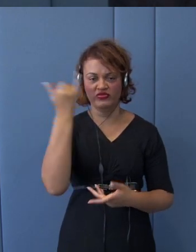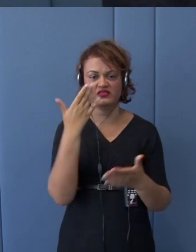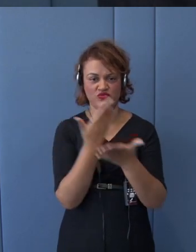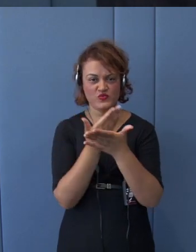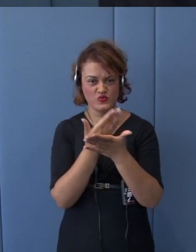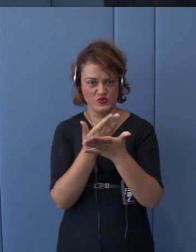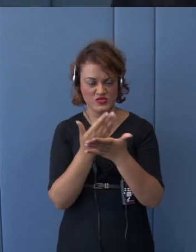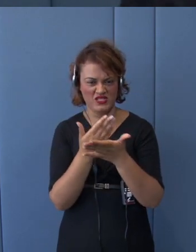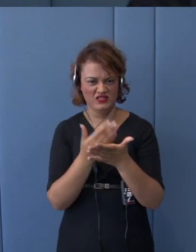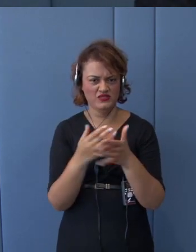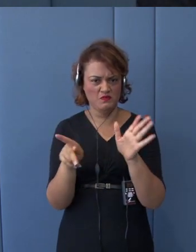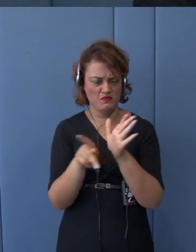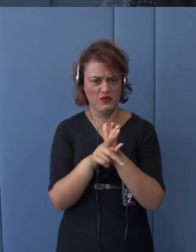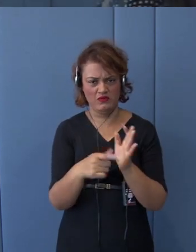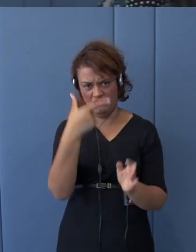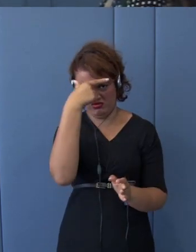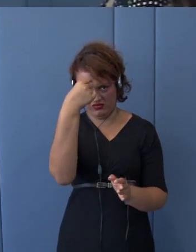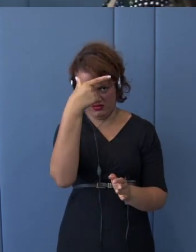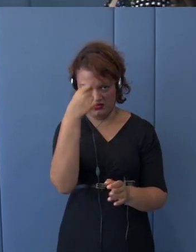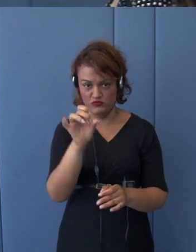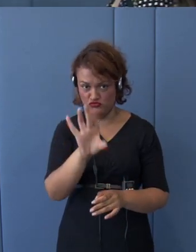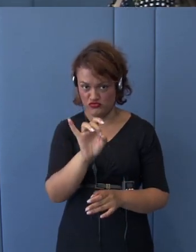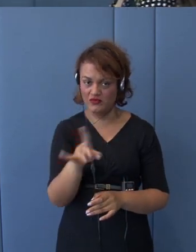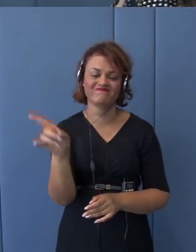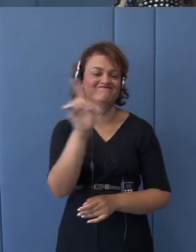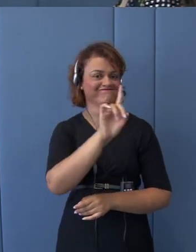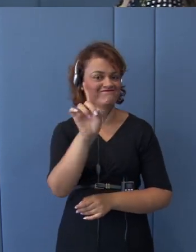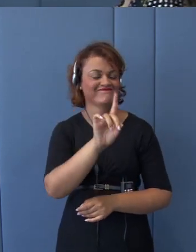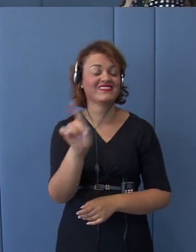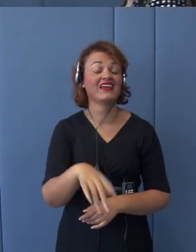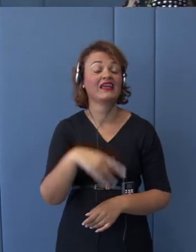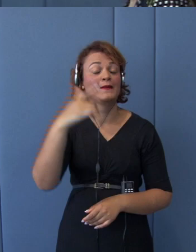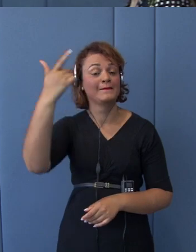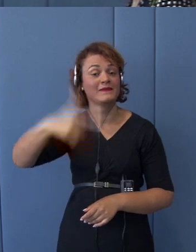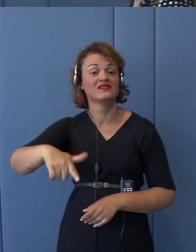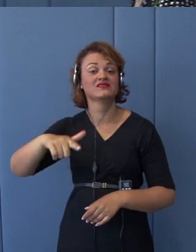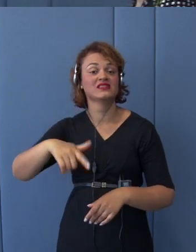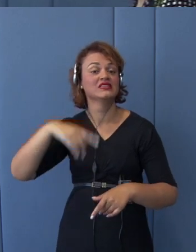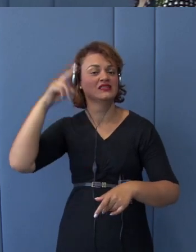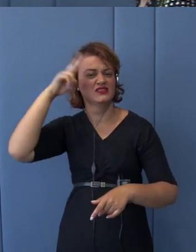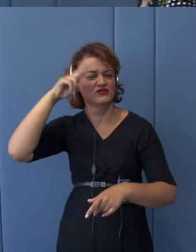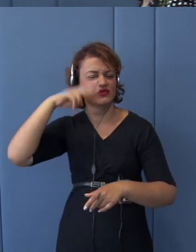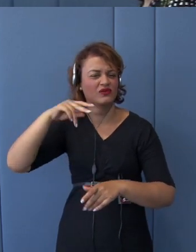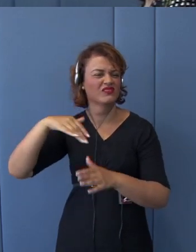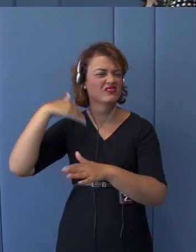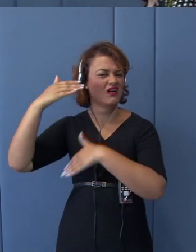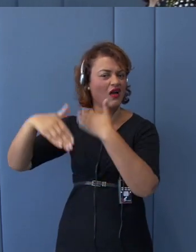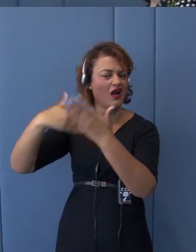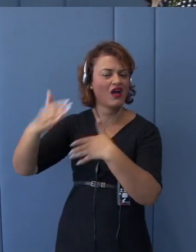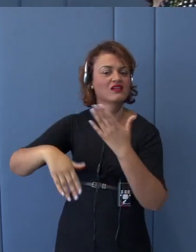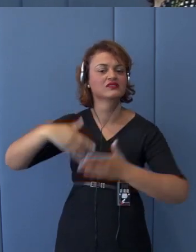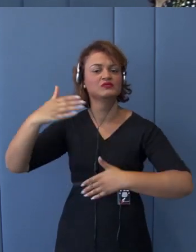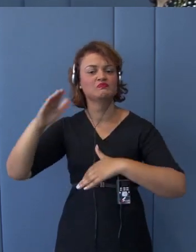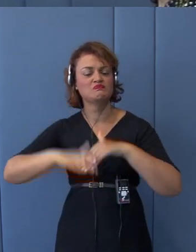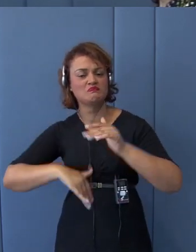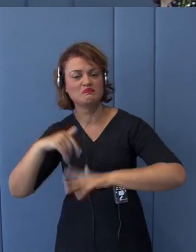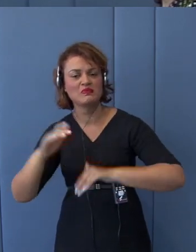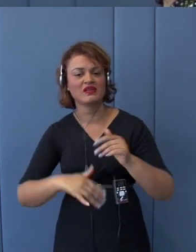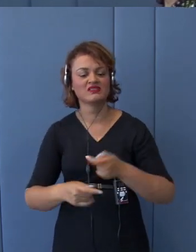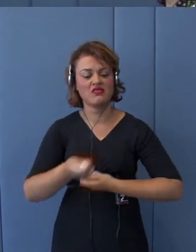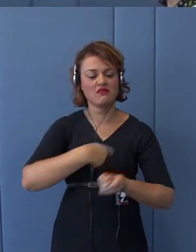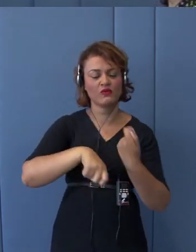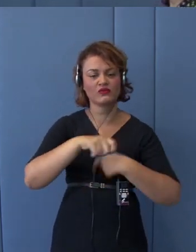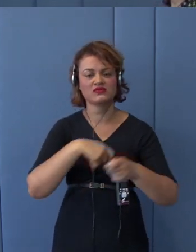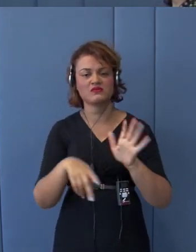subject, but he also has an extensive background of practical experience on negotiations. I think it will be a